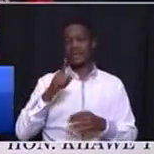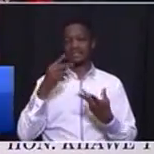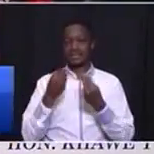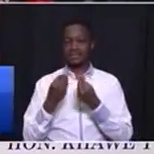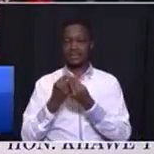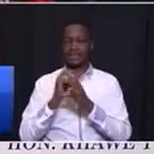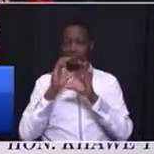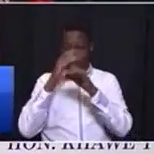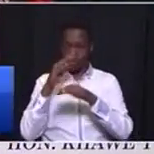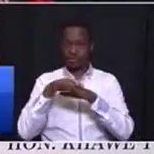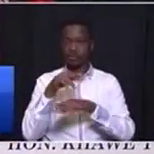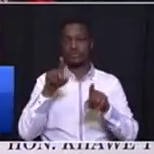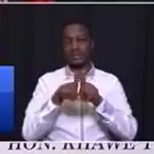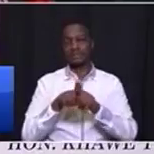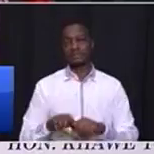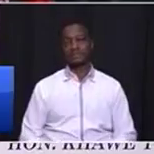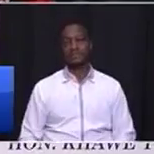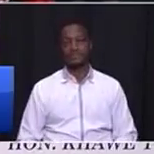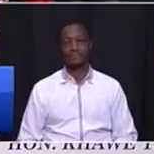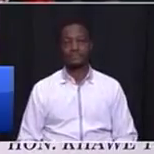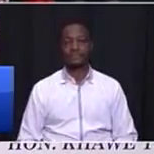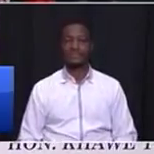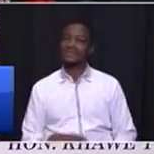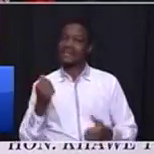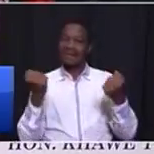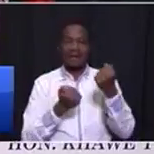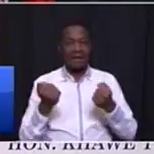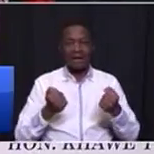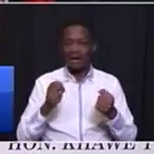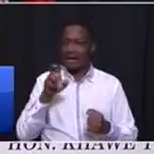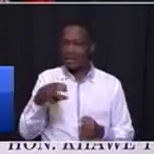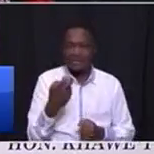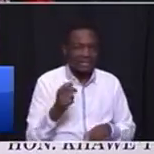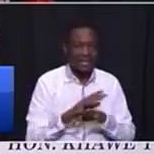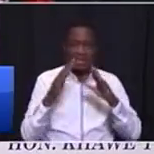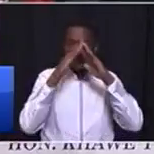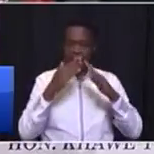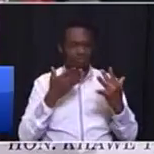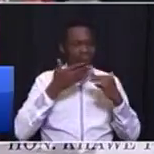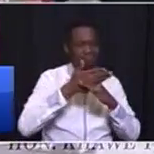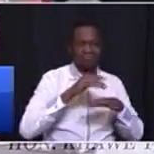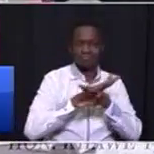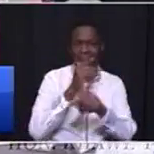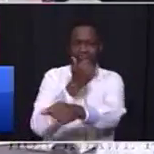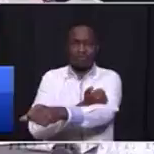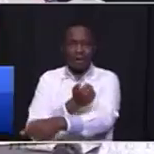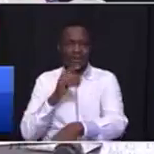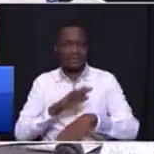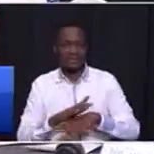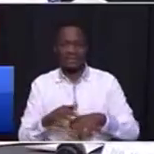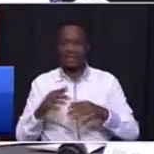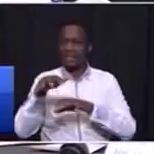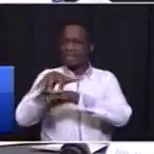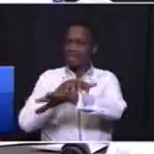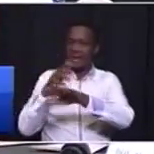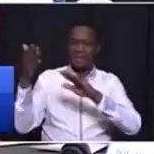pay attention to? Car hijackings, house and business robberies, drugs, farm murders,